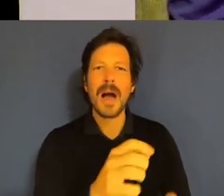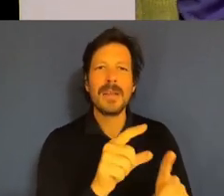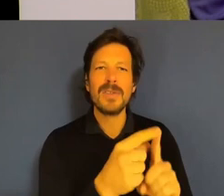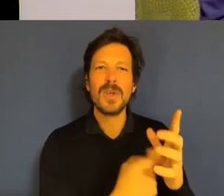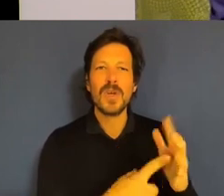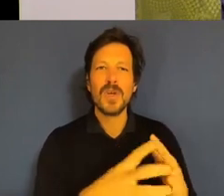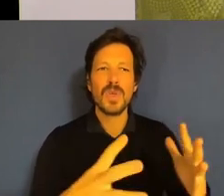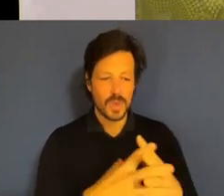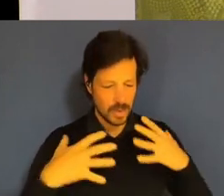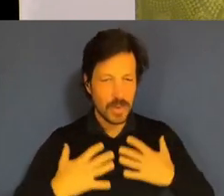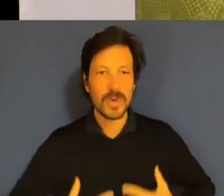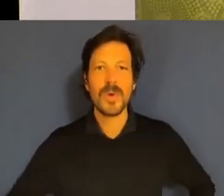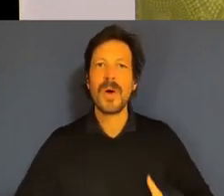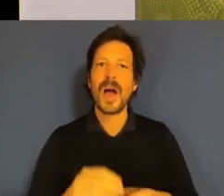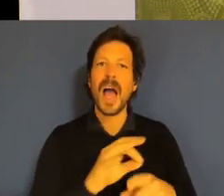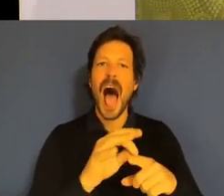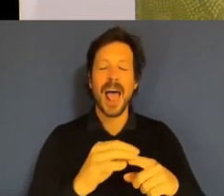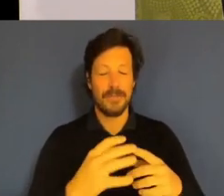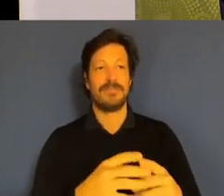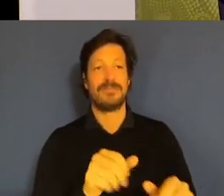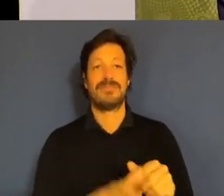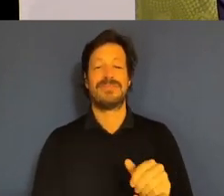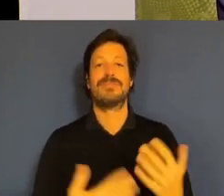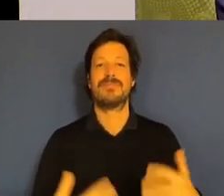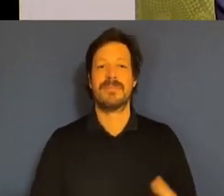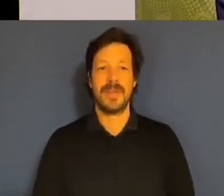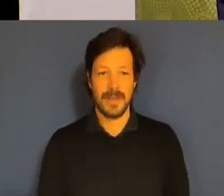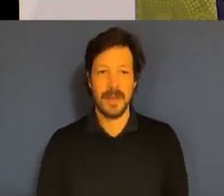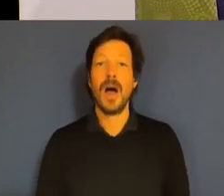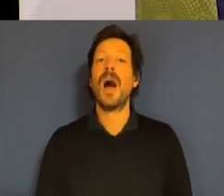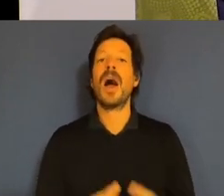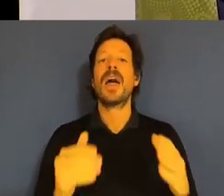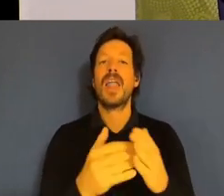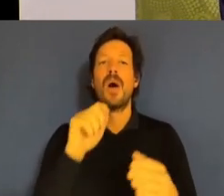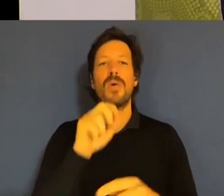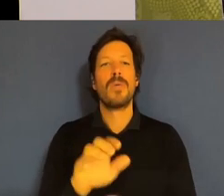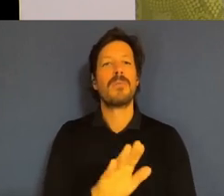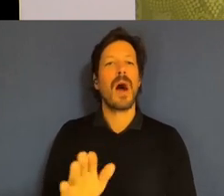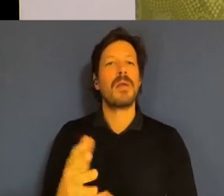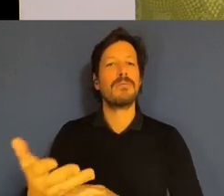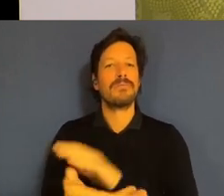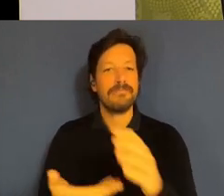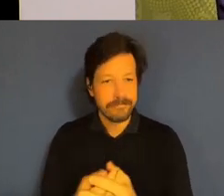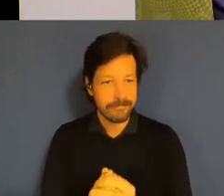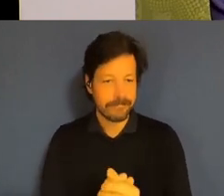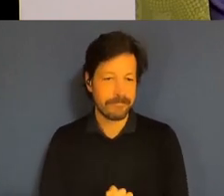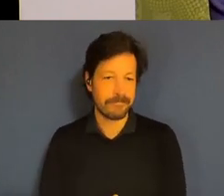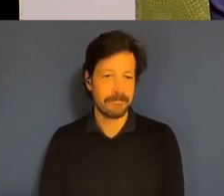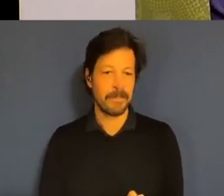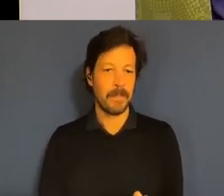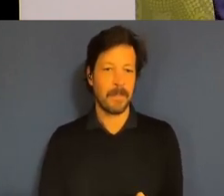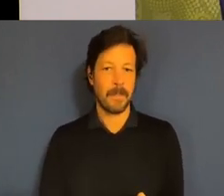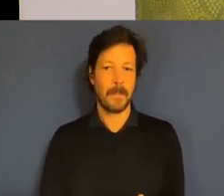OK, so we're going to move now into our panel discussion and a reminder of the